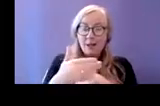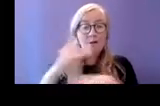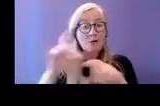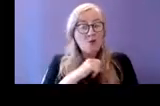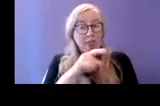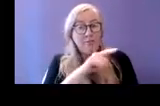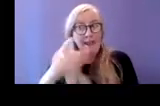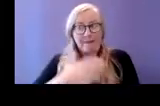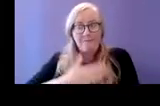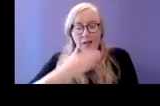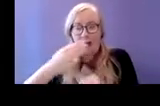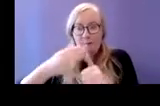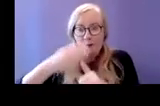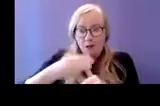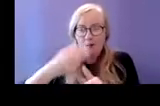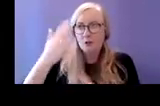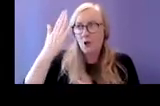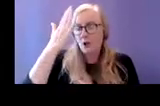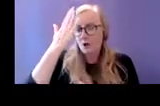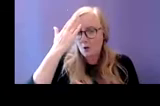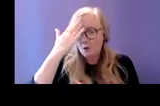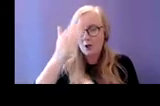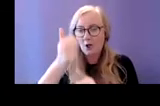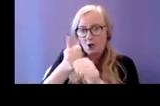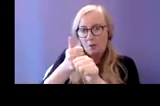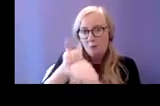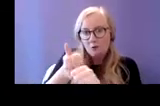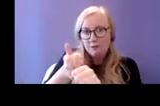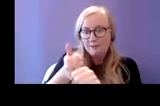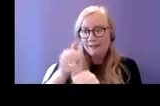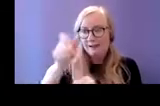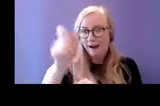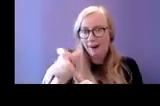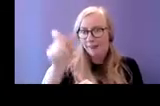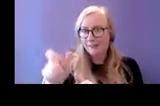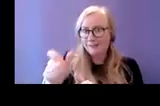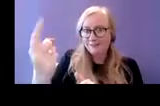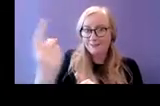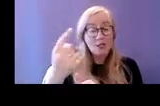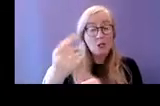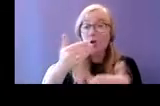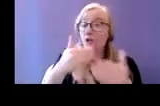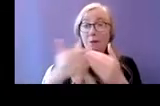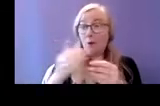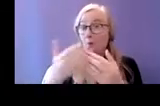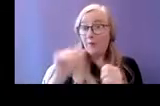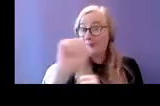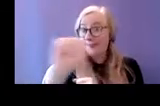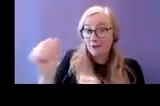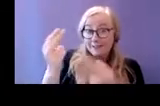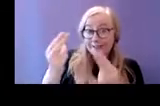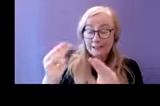to support any client that comes through the doors no matter what their support needs are whether it's mental health addiction